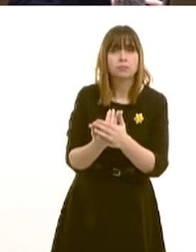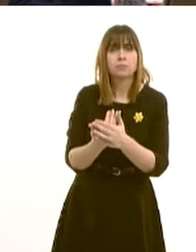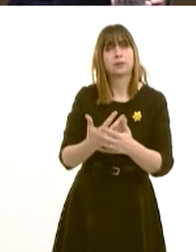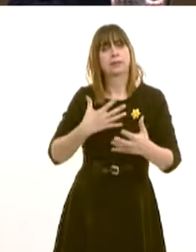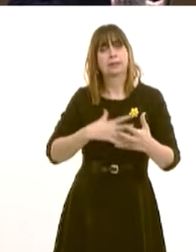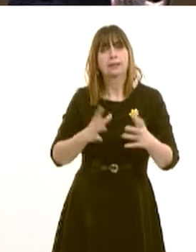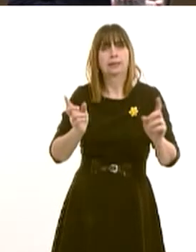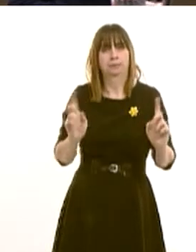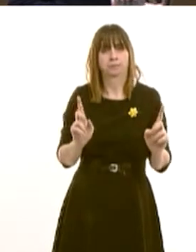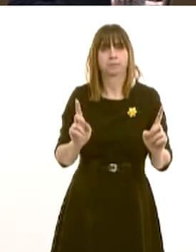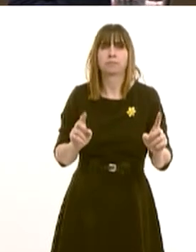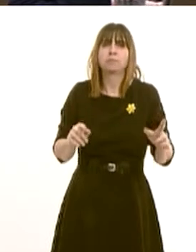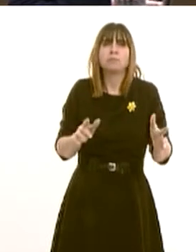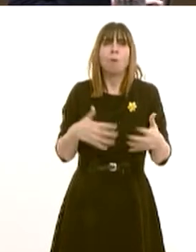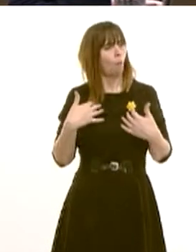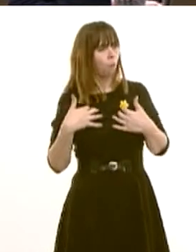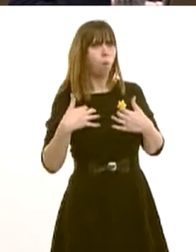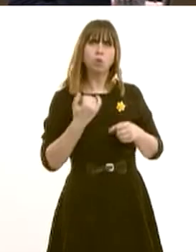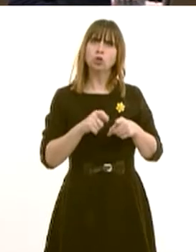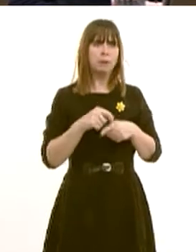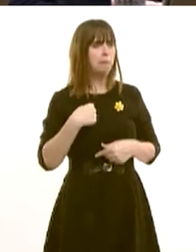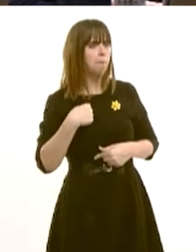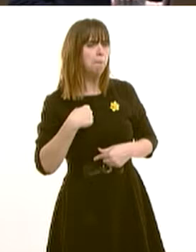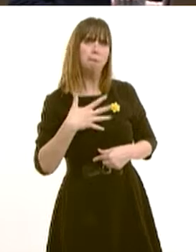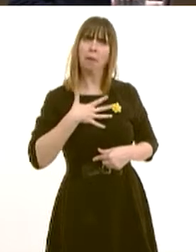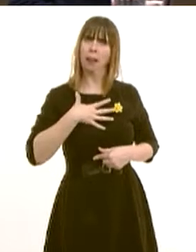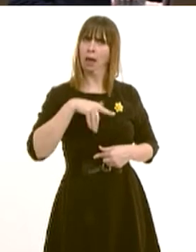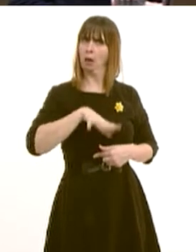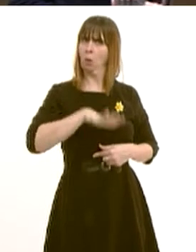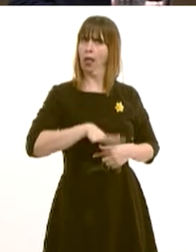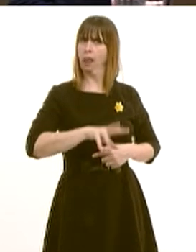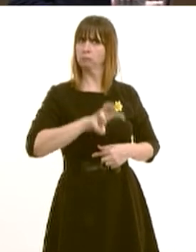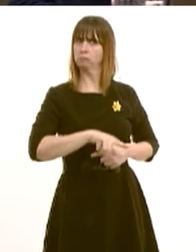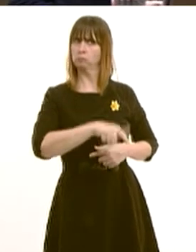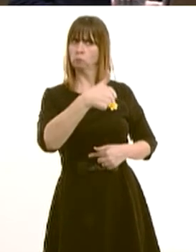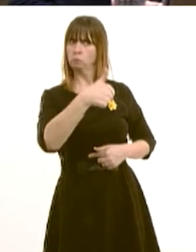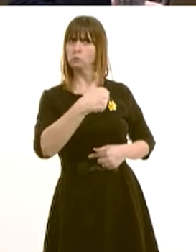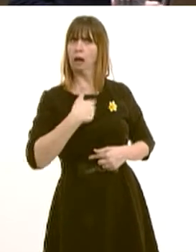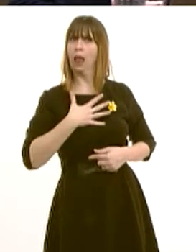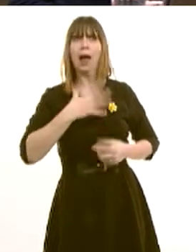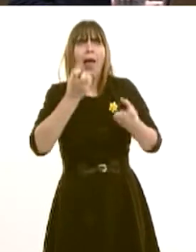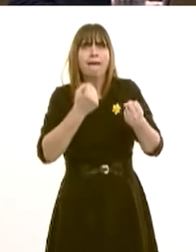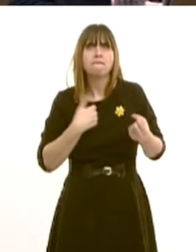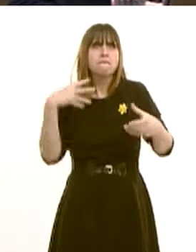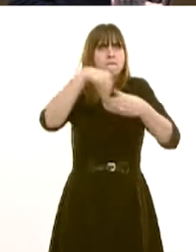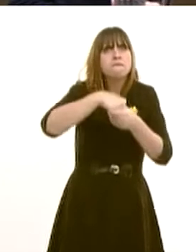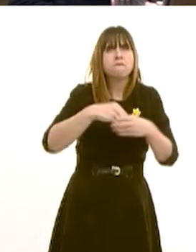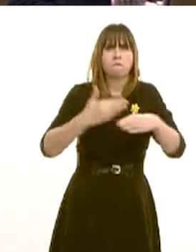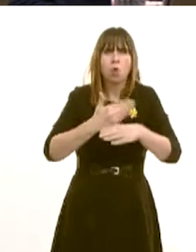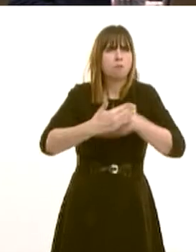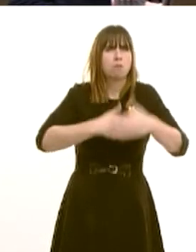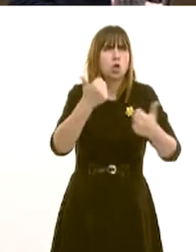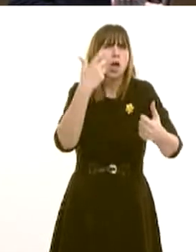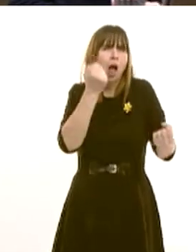create the environment for them where they can prosper, where they can innovate, where they can truly feel part of a community and working for